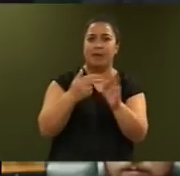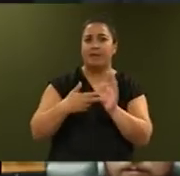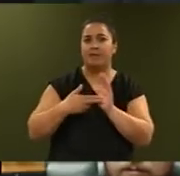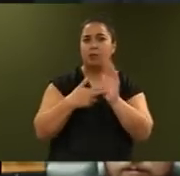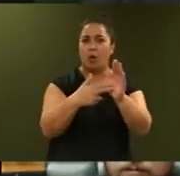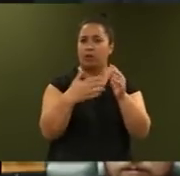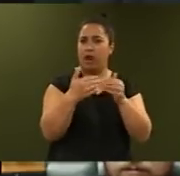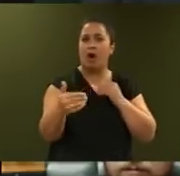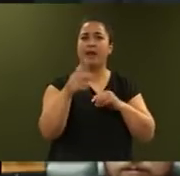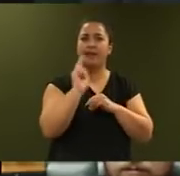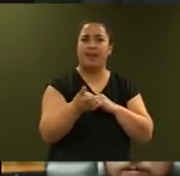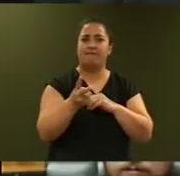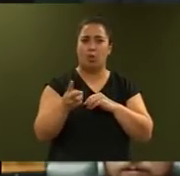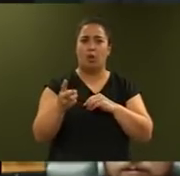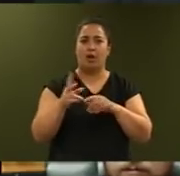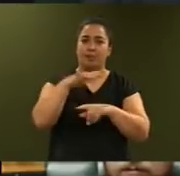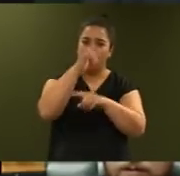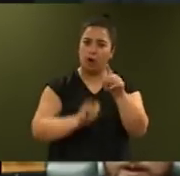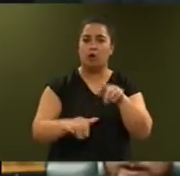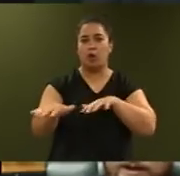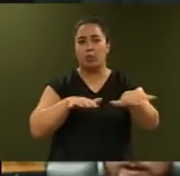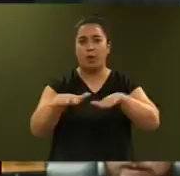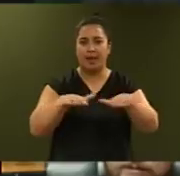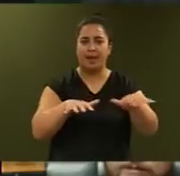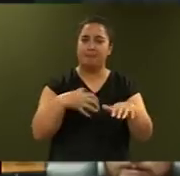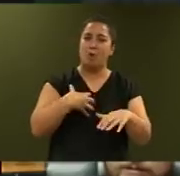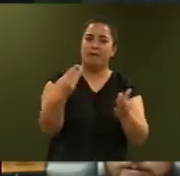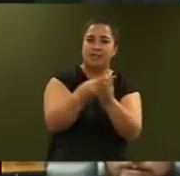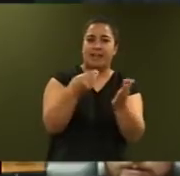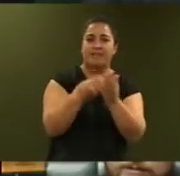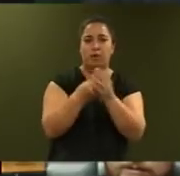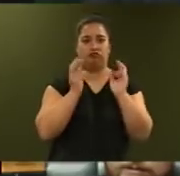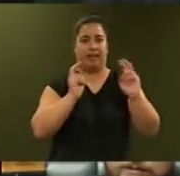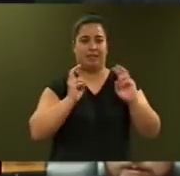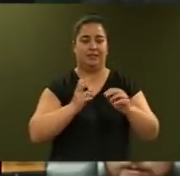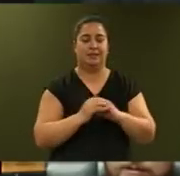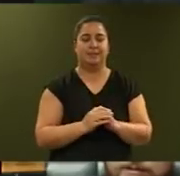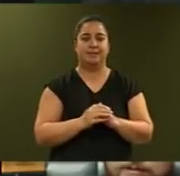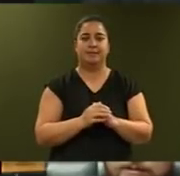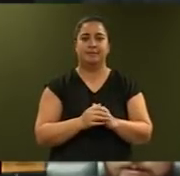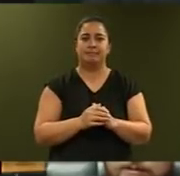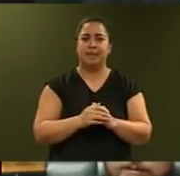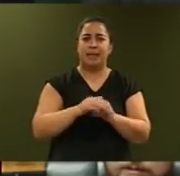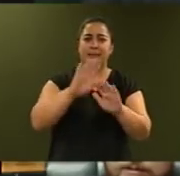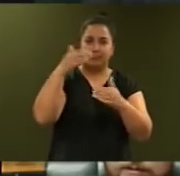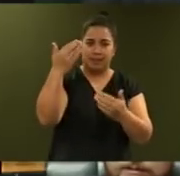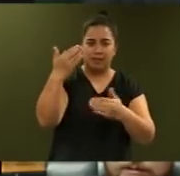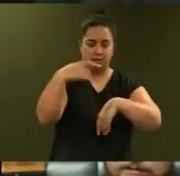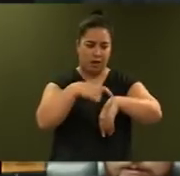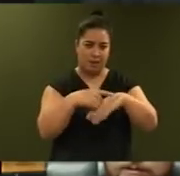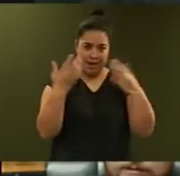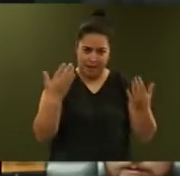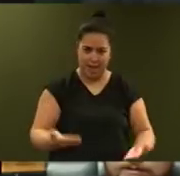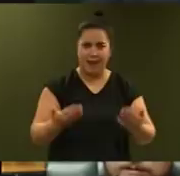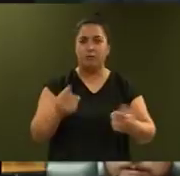earthquake and more funding for Kiwirail. Mr Speaker, it is time, once and for all, for the people